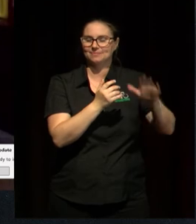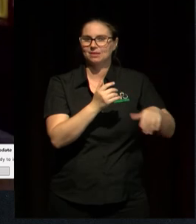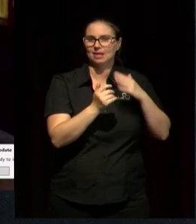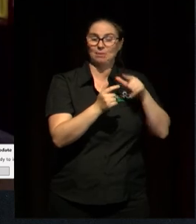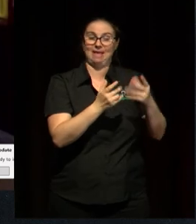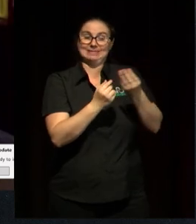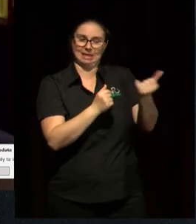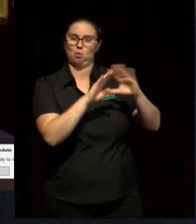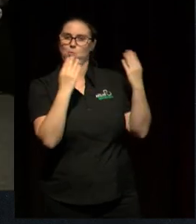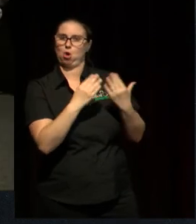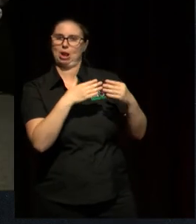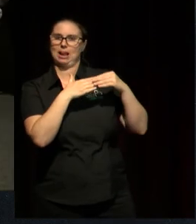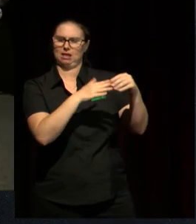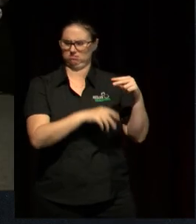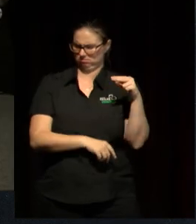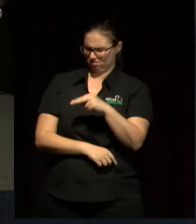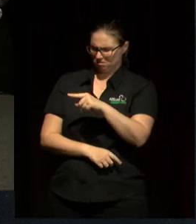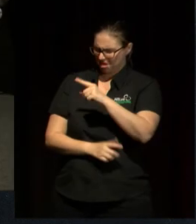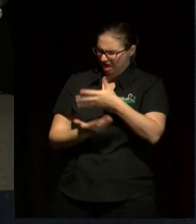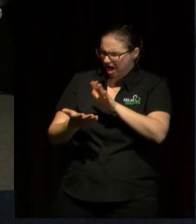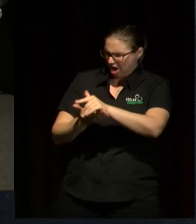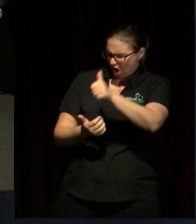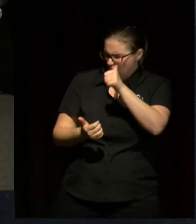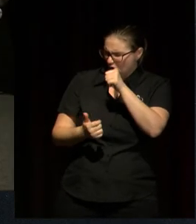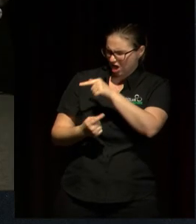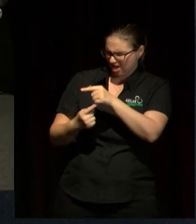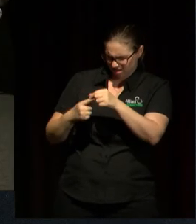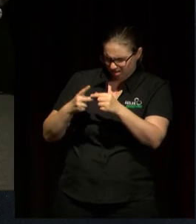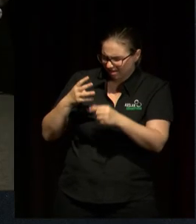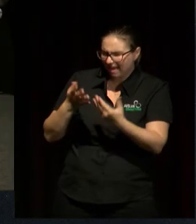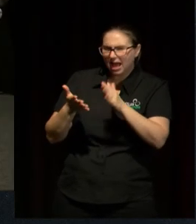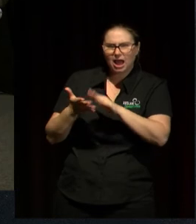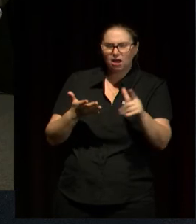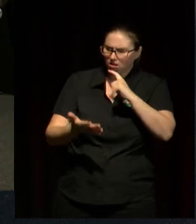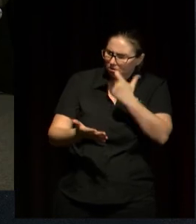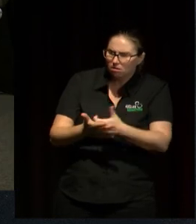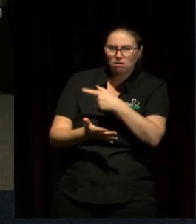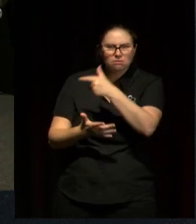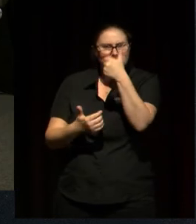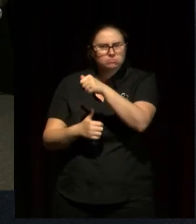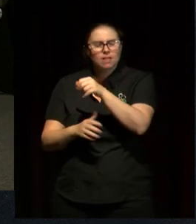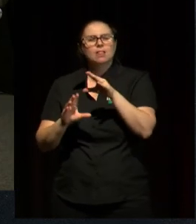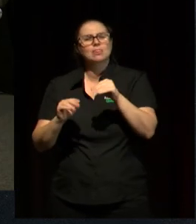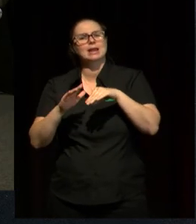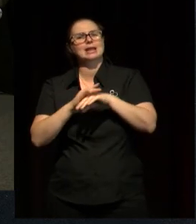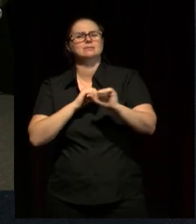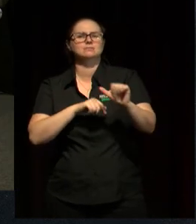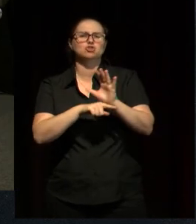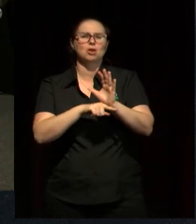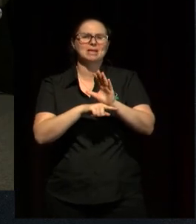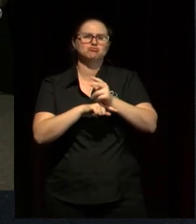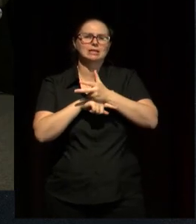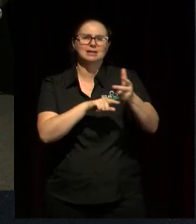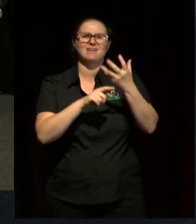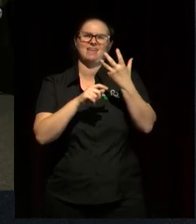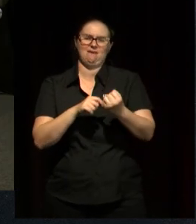those things. And in the documentary, I am Greta, there's a really interesting section where her father talks about how much